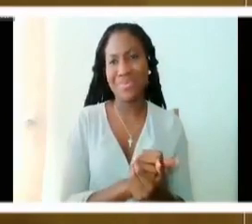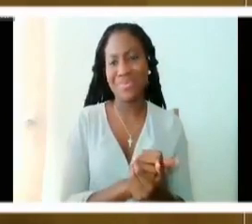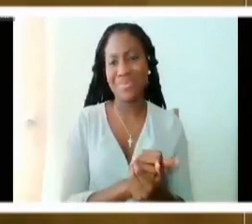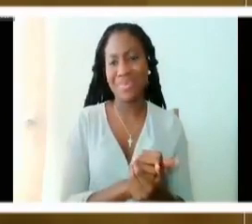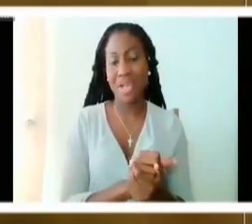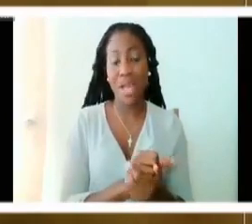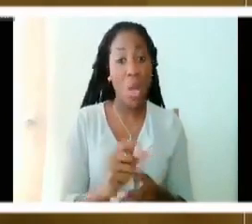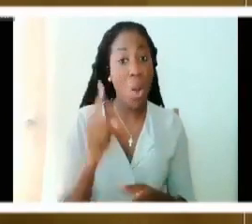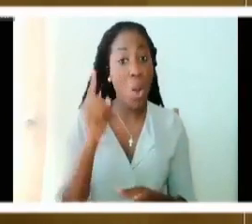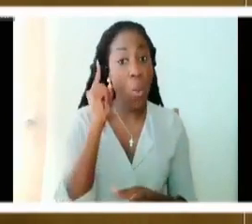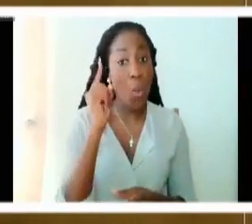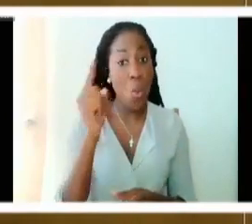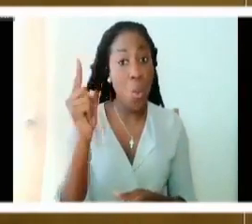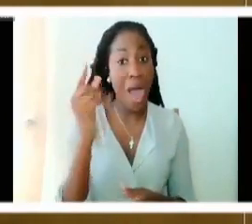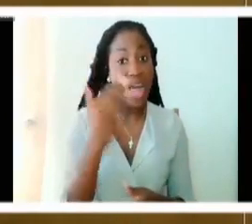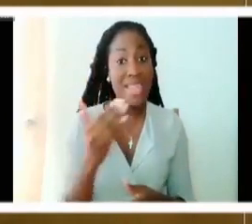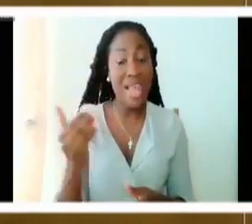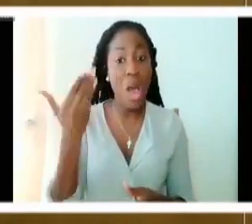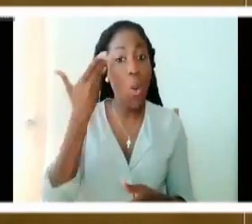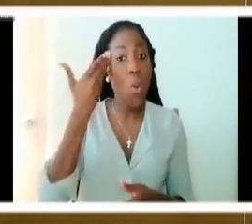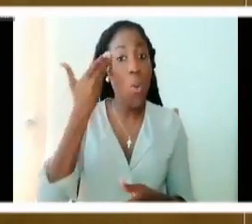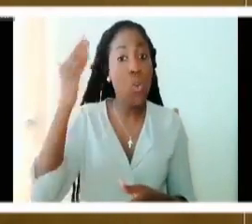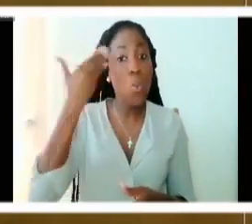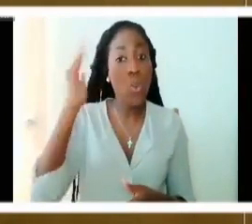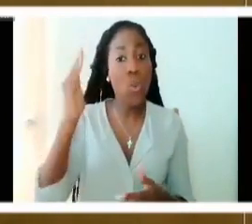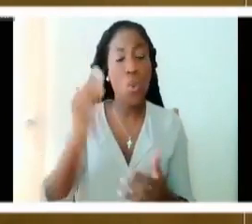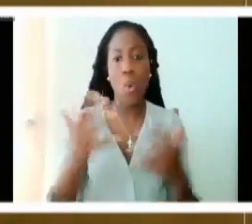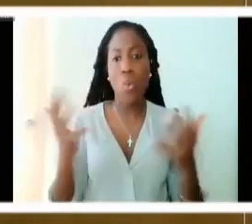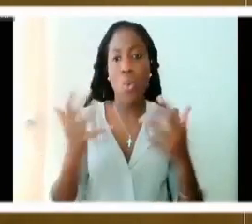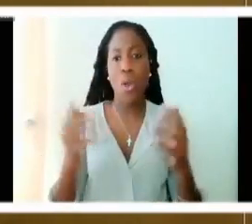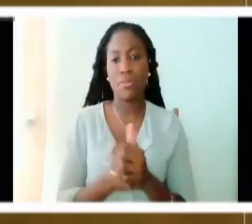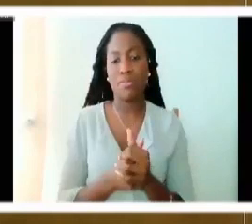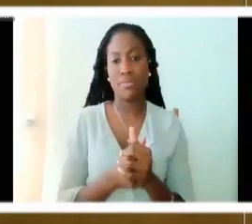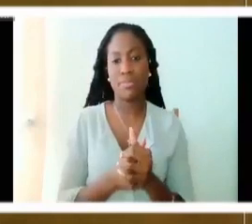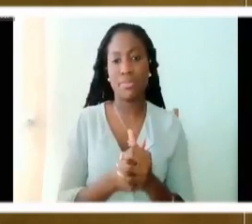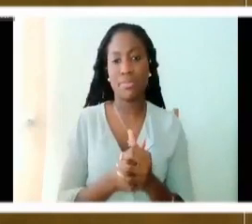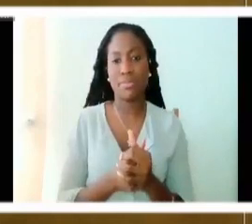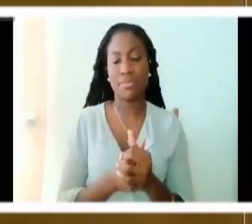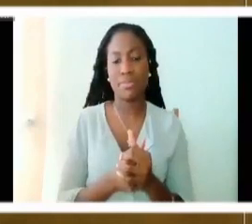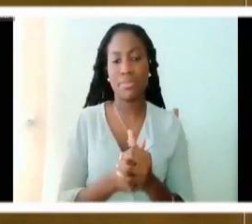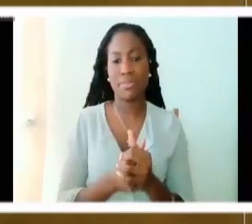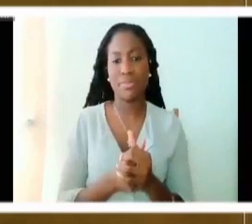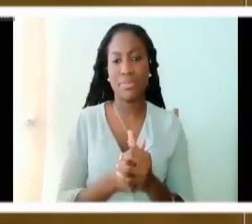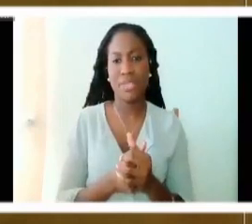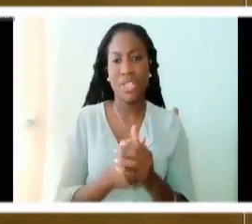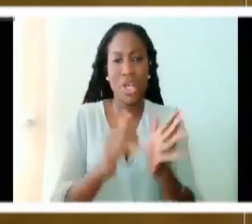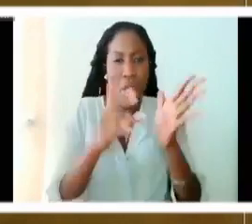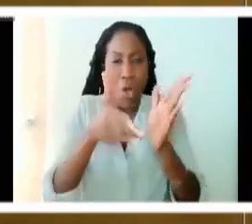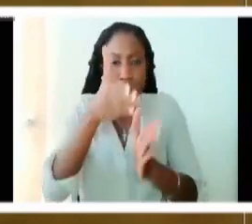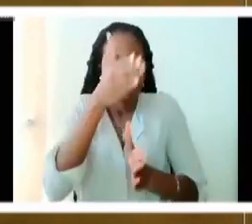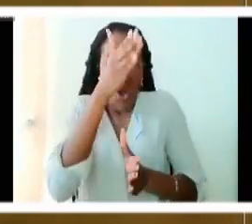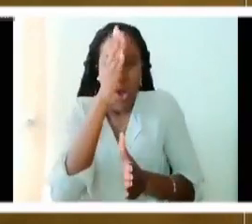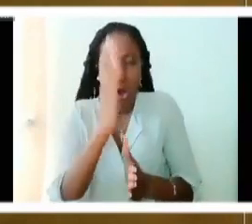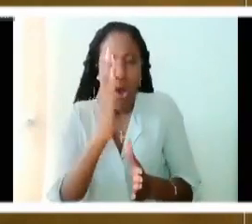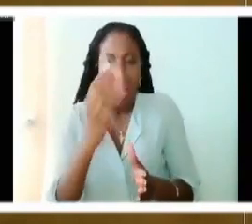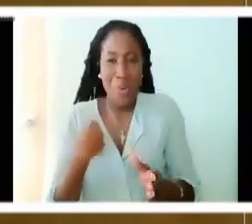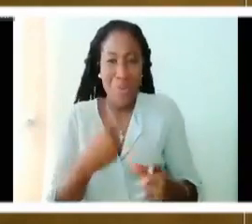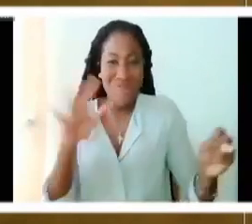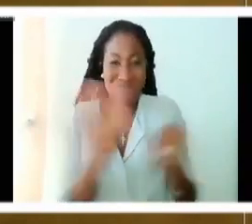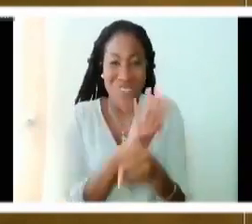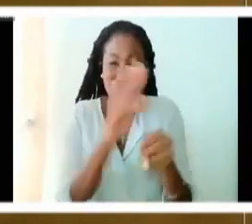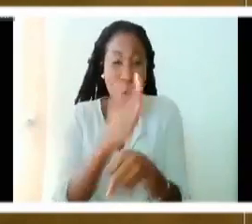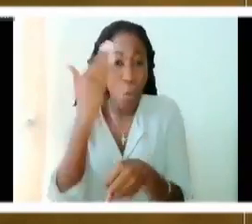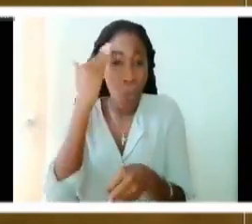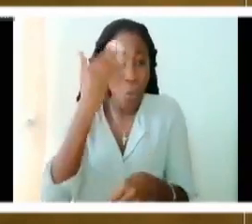know the characteristic of this being except through the revelation that we